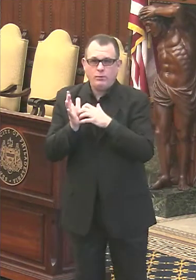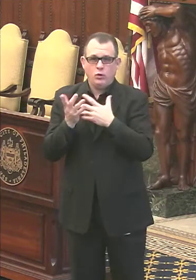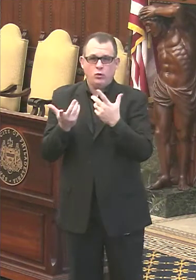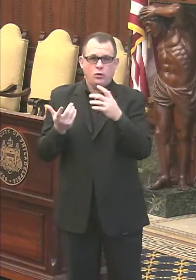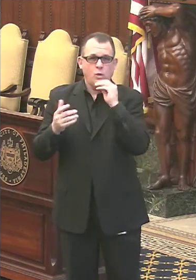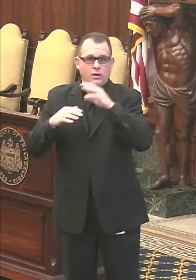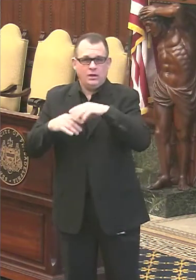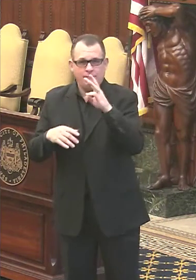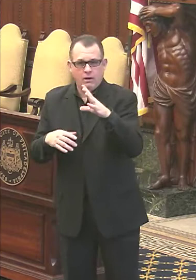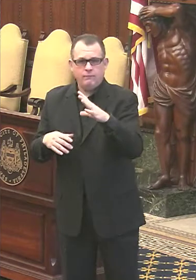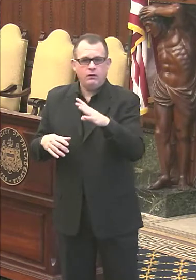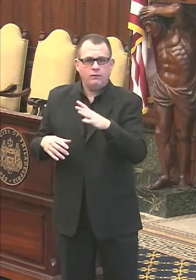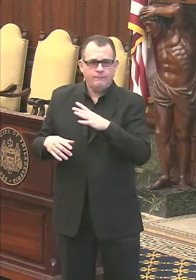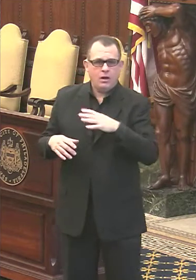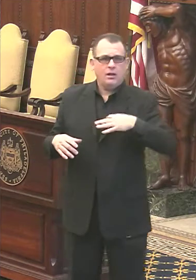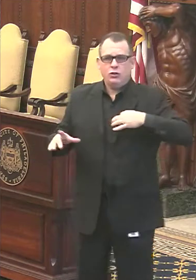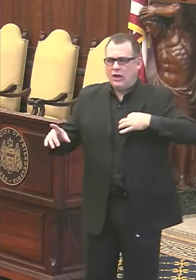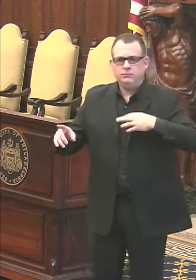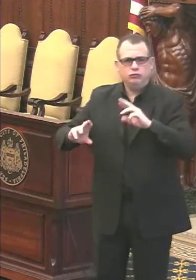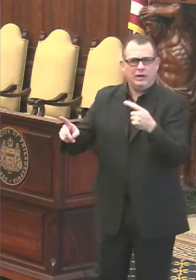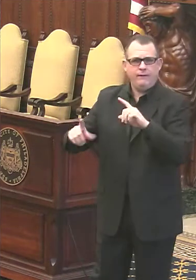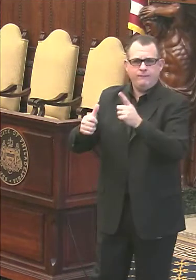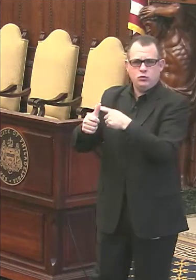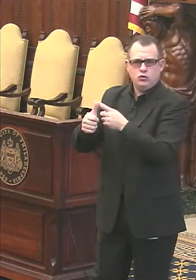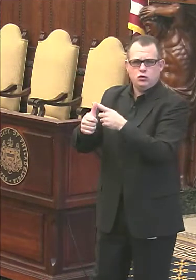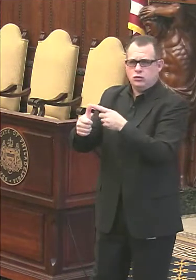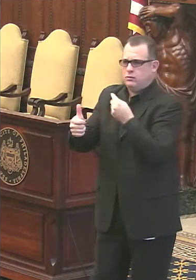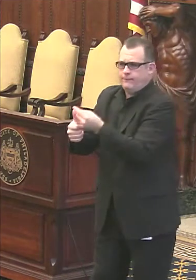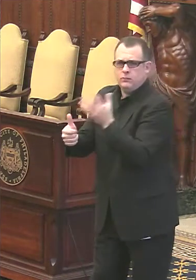You know, if they have the conditions I just gave you soon.